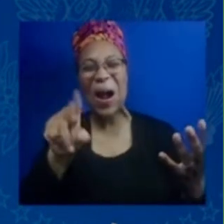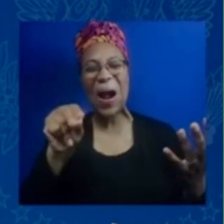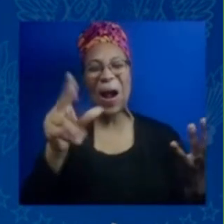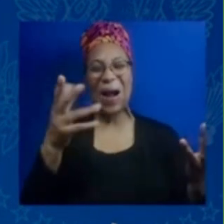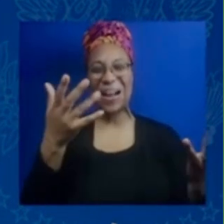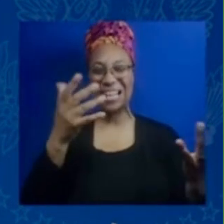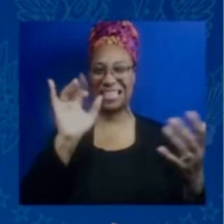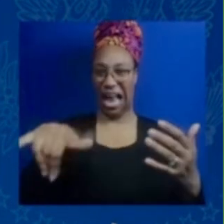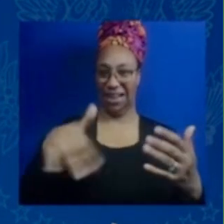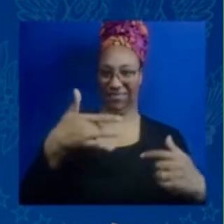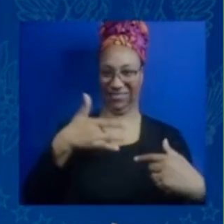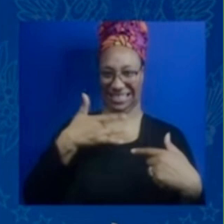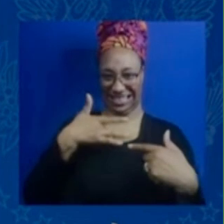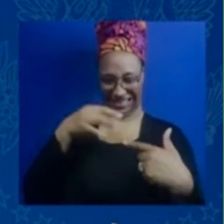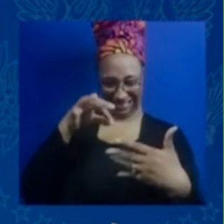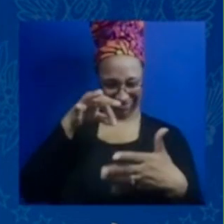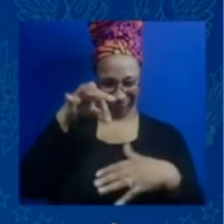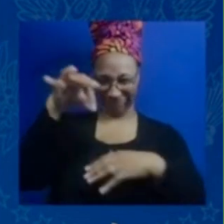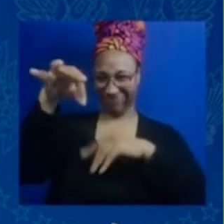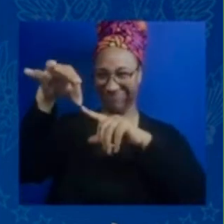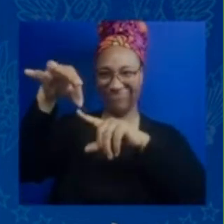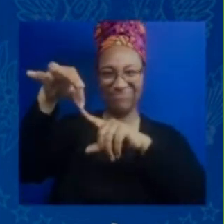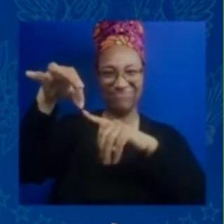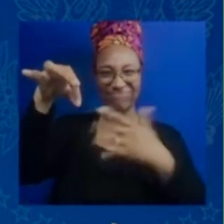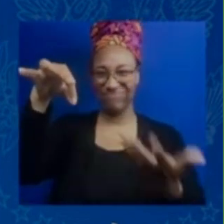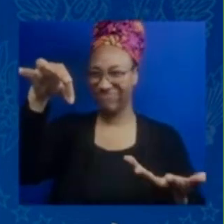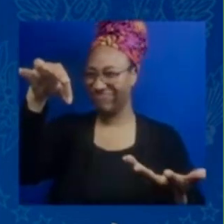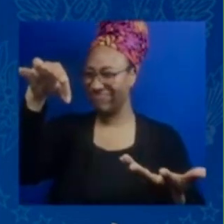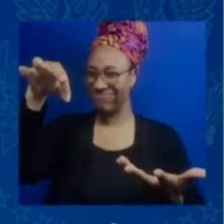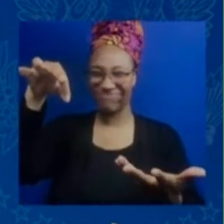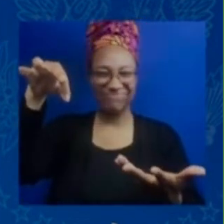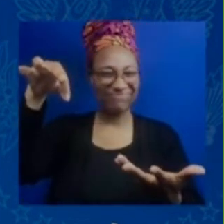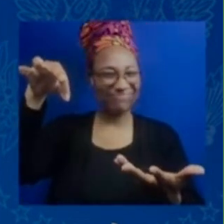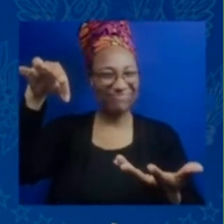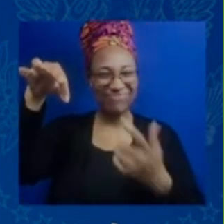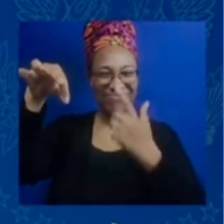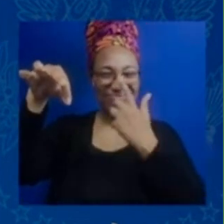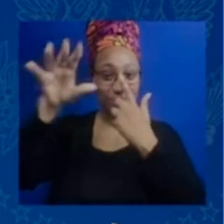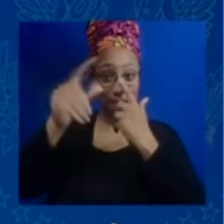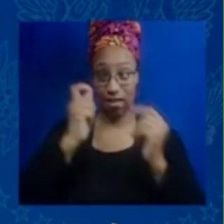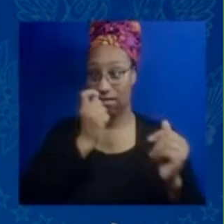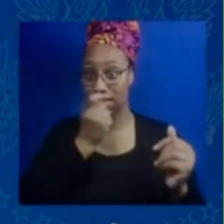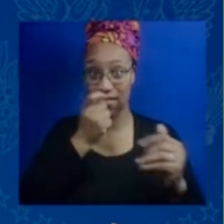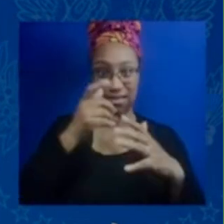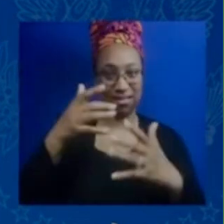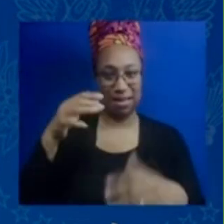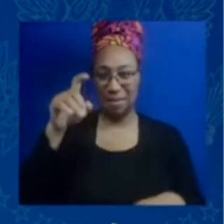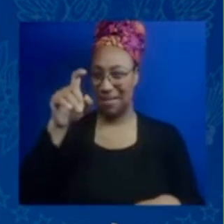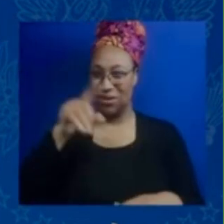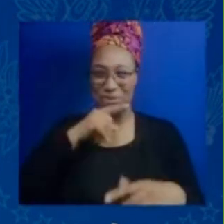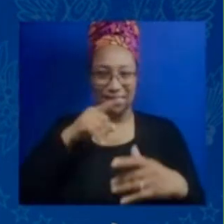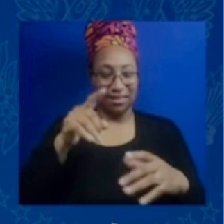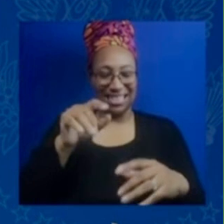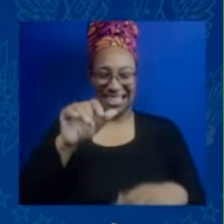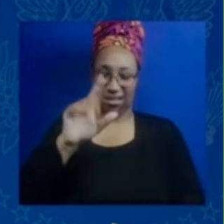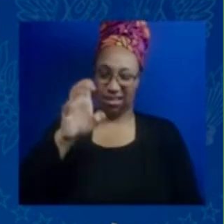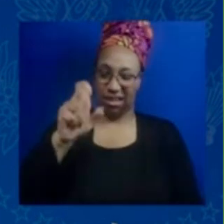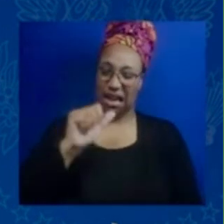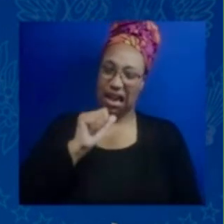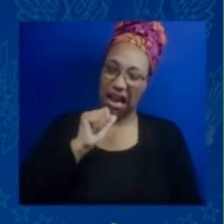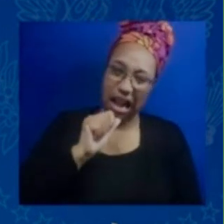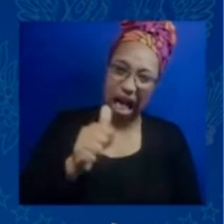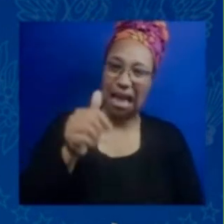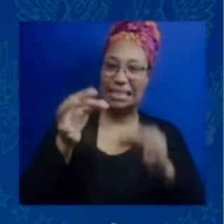trying to really drive this non-essential category in a way that reminded people of how to feel good